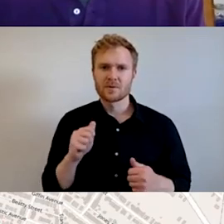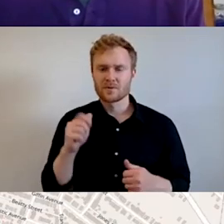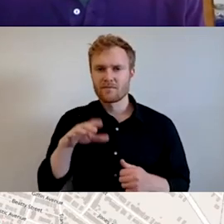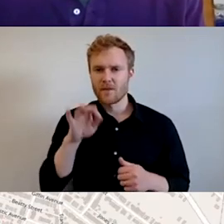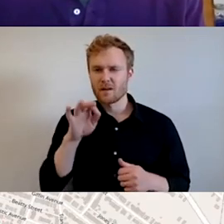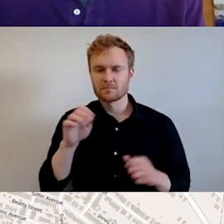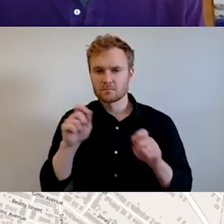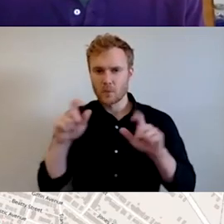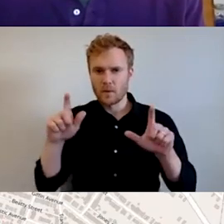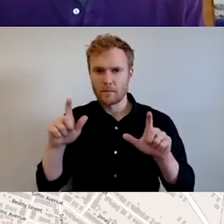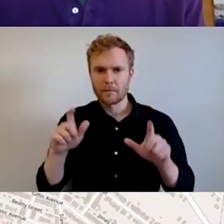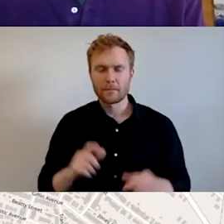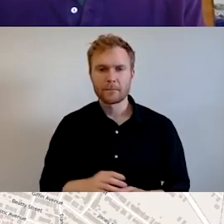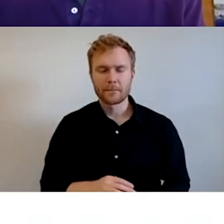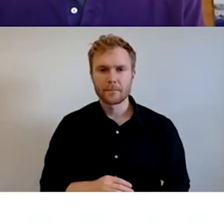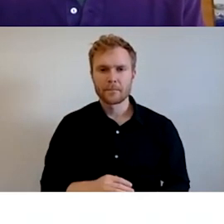See if this works.